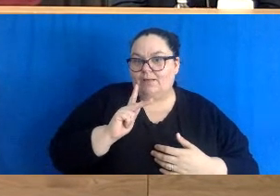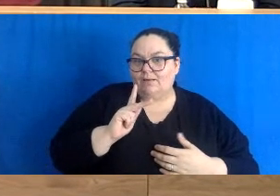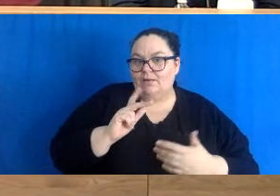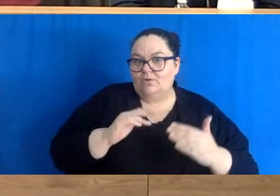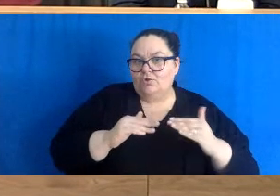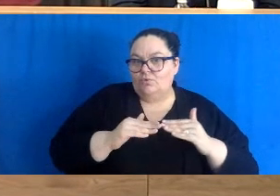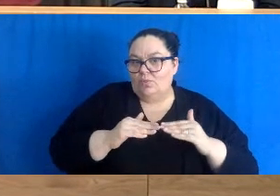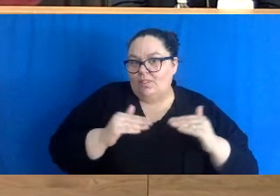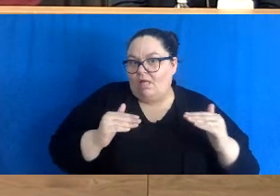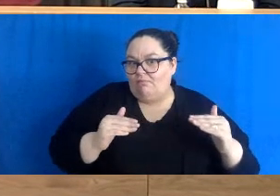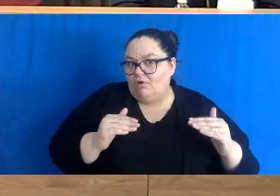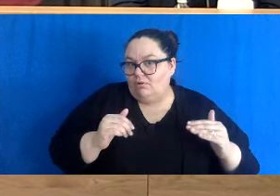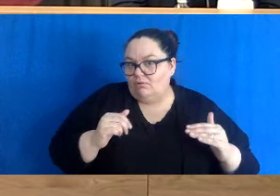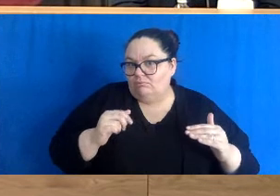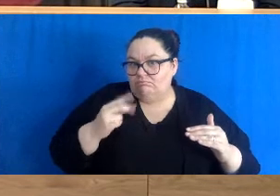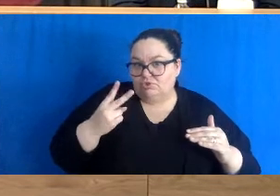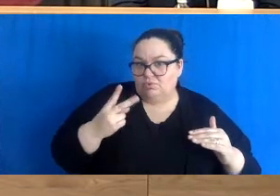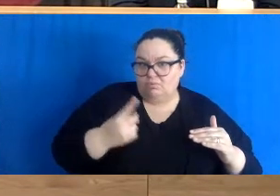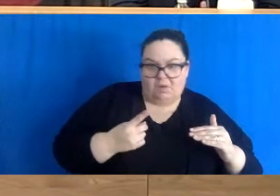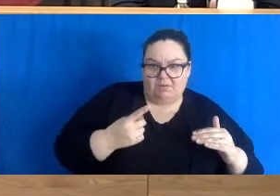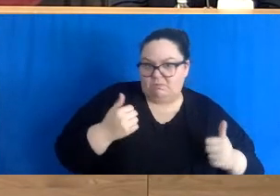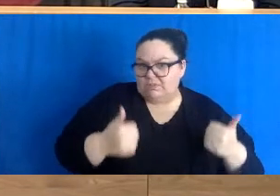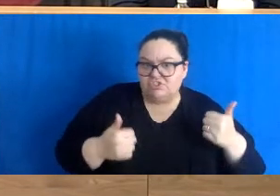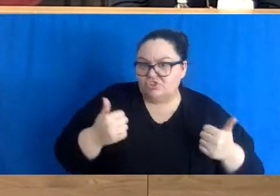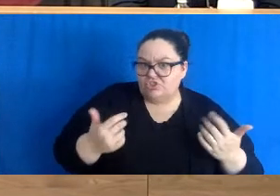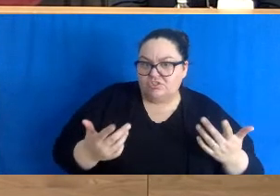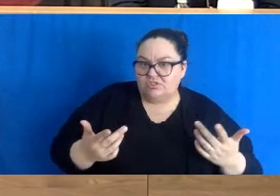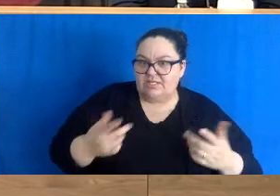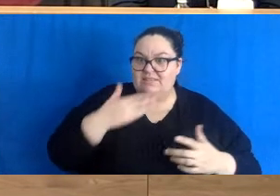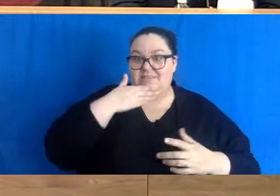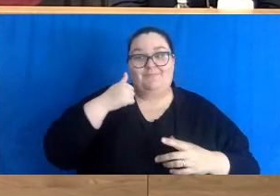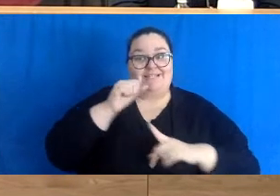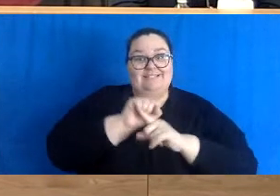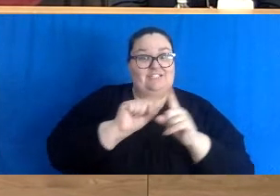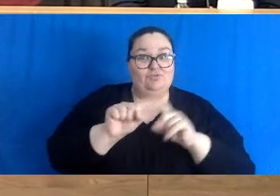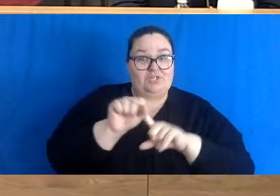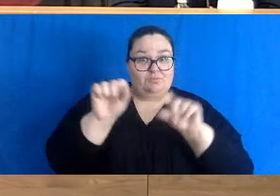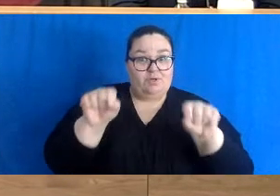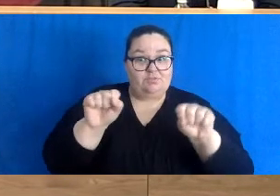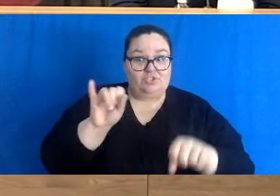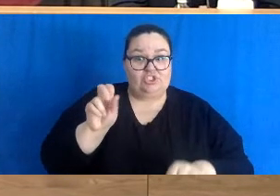to level one in an optimistic scenario on January 31st?